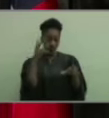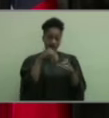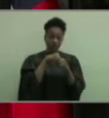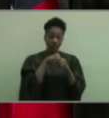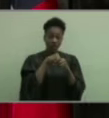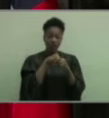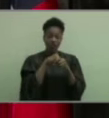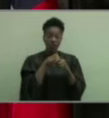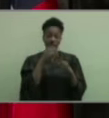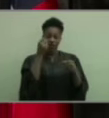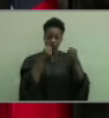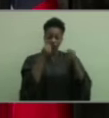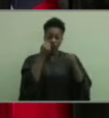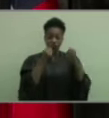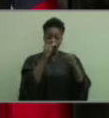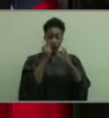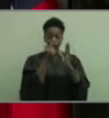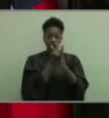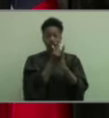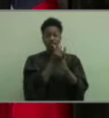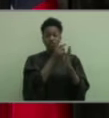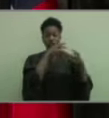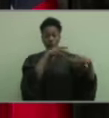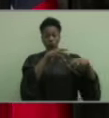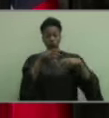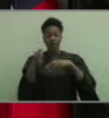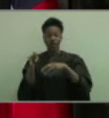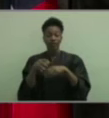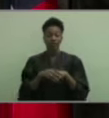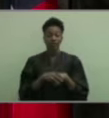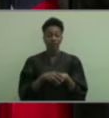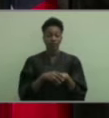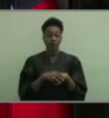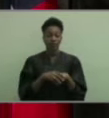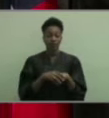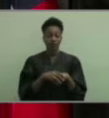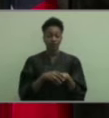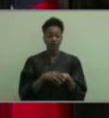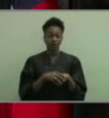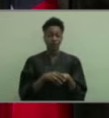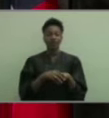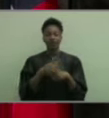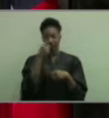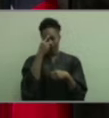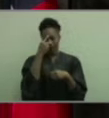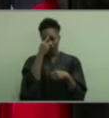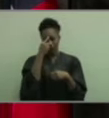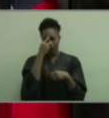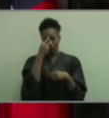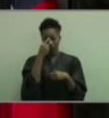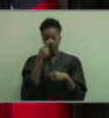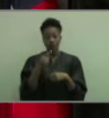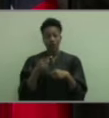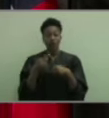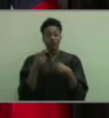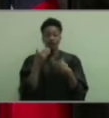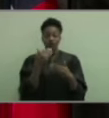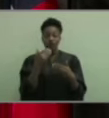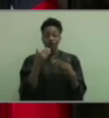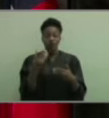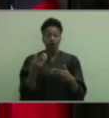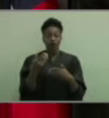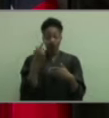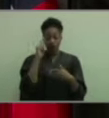Senior Car Parade and this virtual ceremony. We're thankful that you considered the Class of 2020 and put an effort to still honor us through these difficult